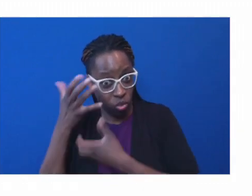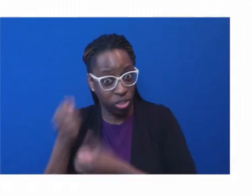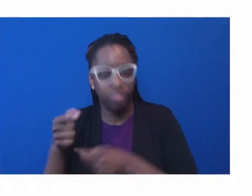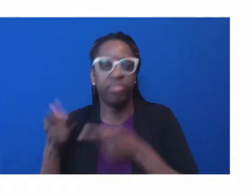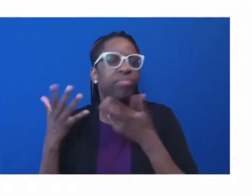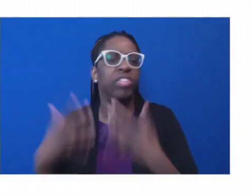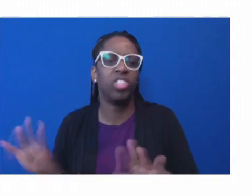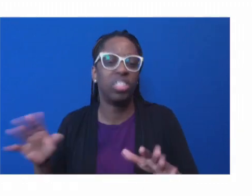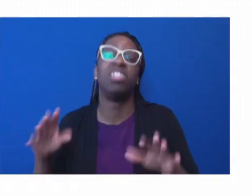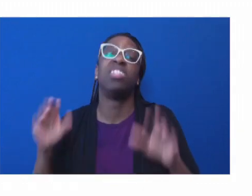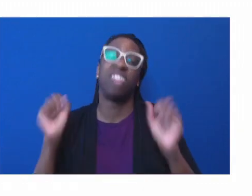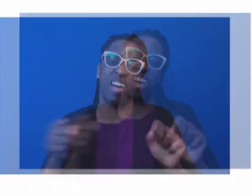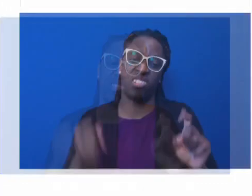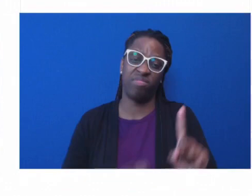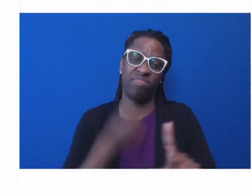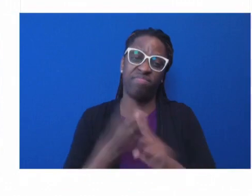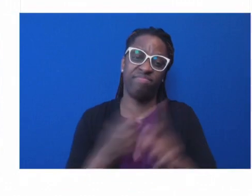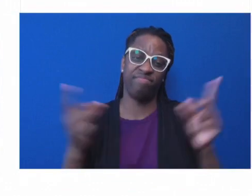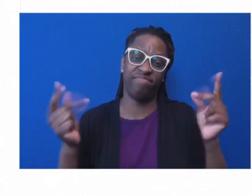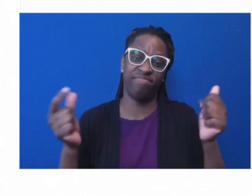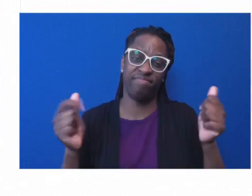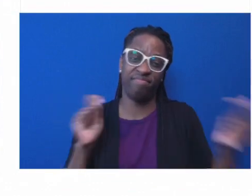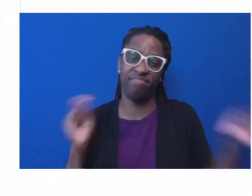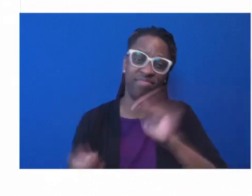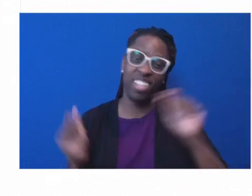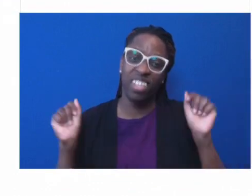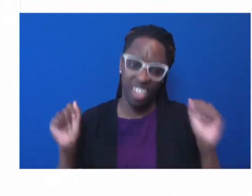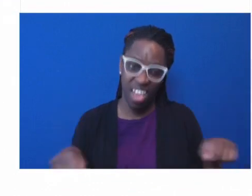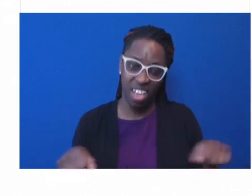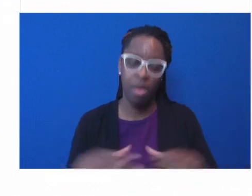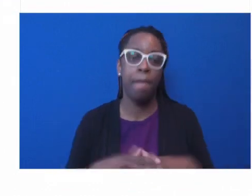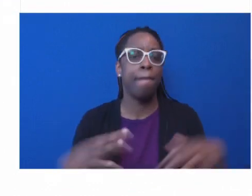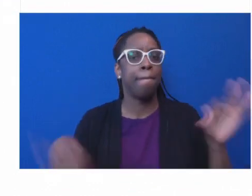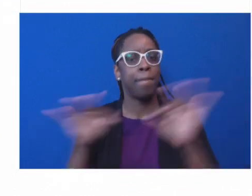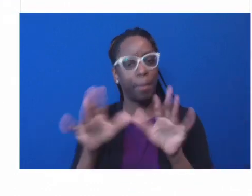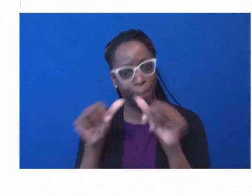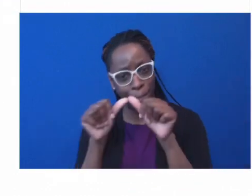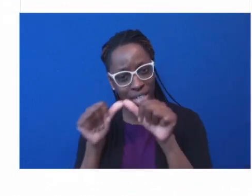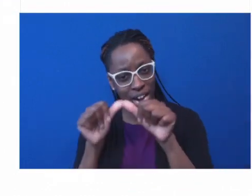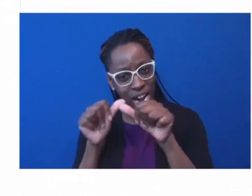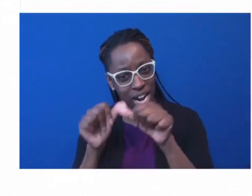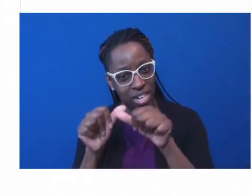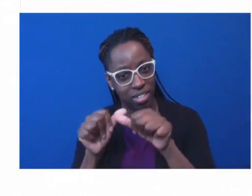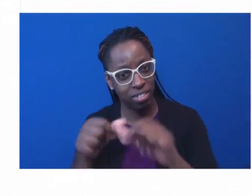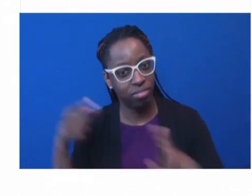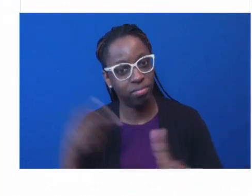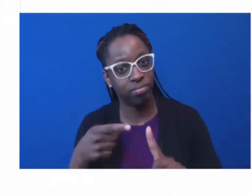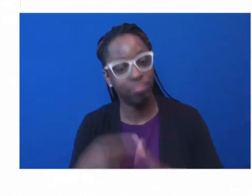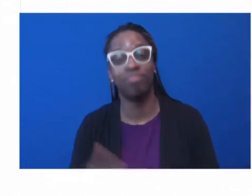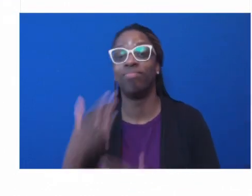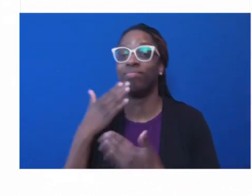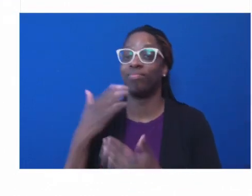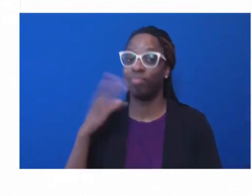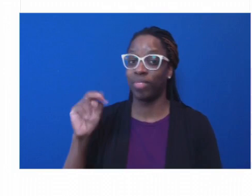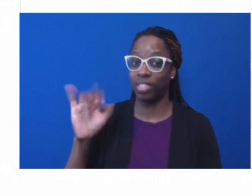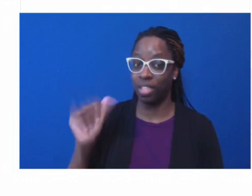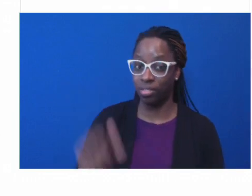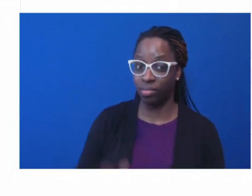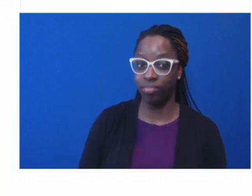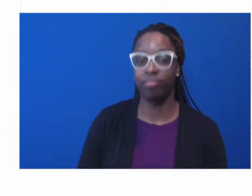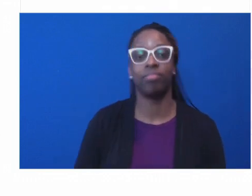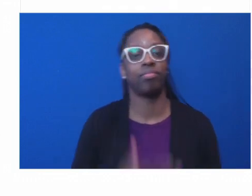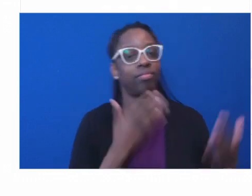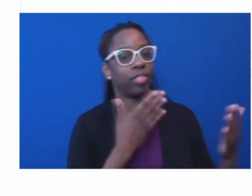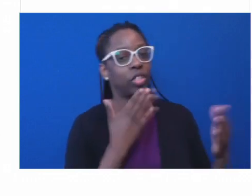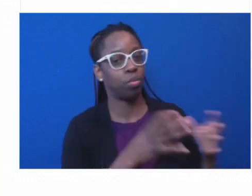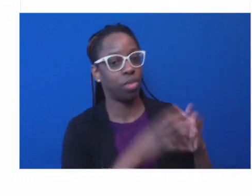with it. Thank you, Monica. I'll turn it back. Thank you so much, you mayor. Um, and thank you for concretizing, uh, concretizing